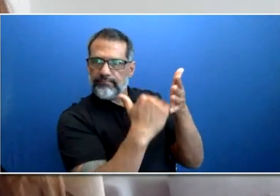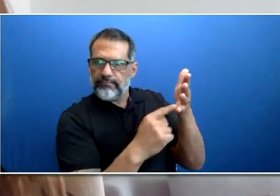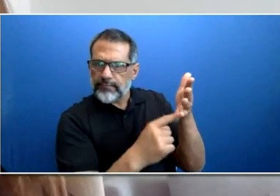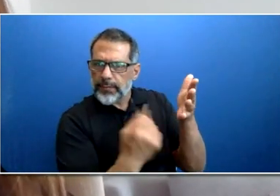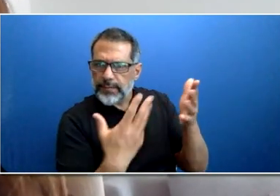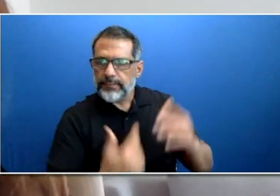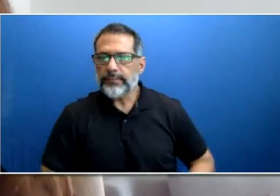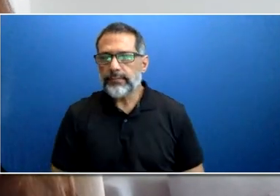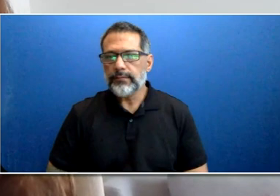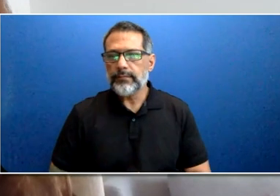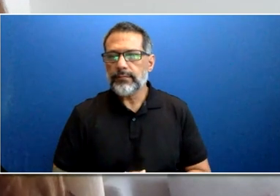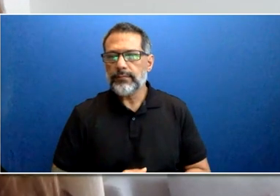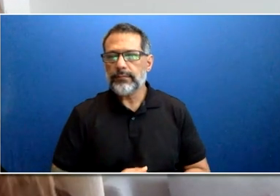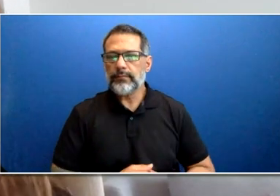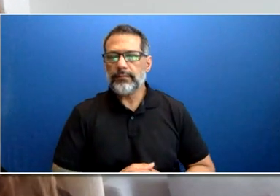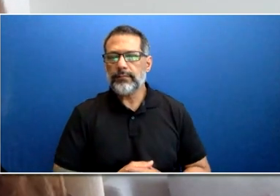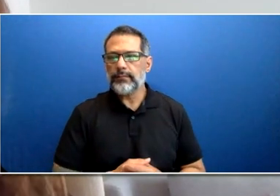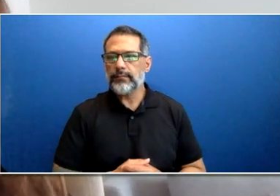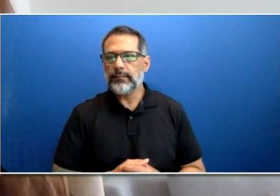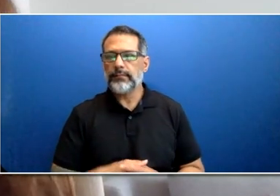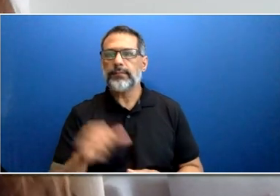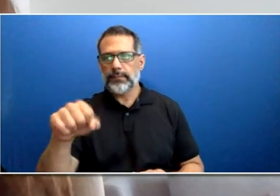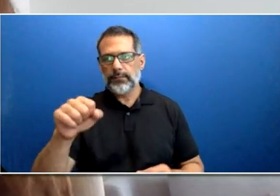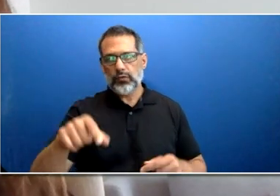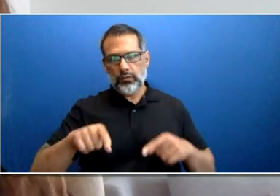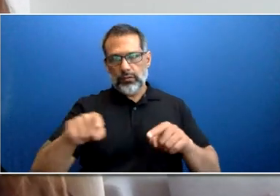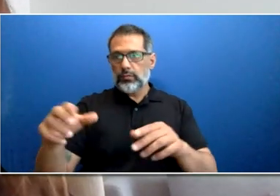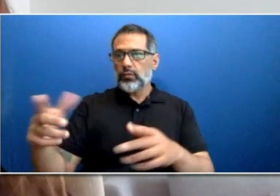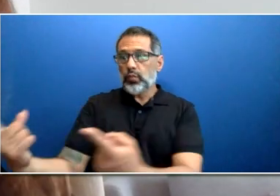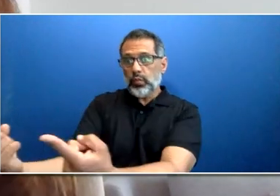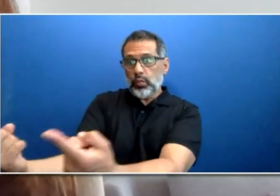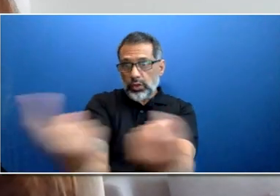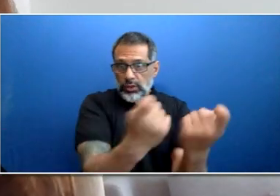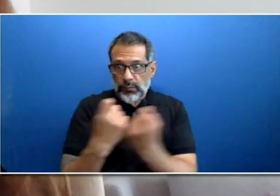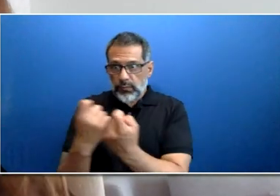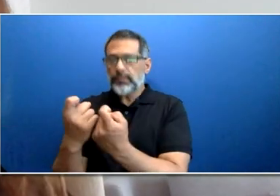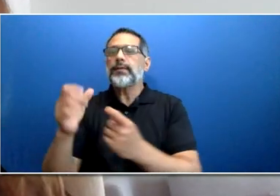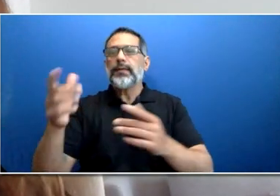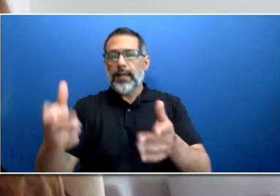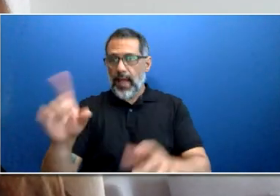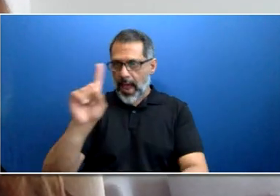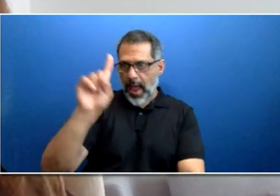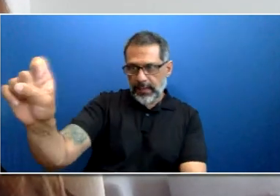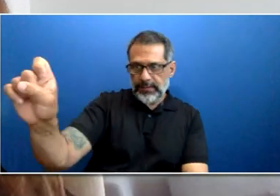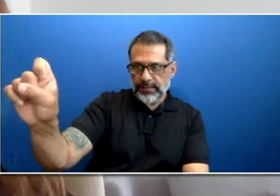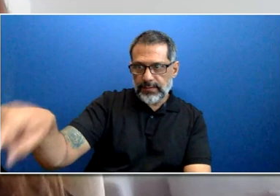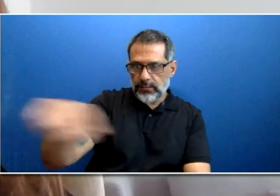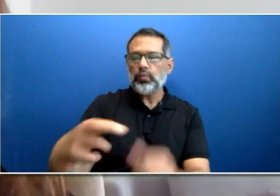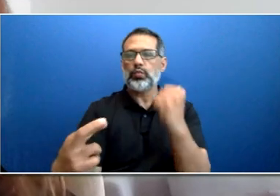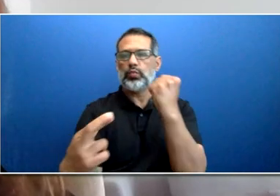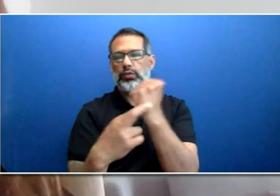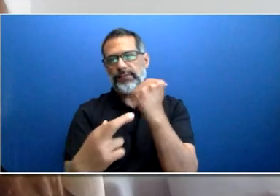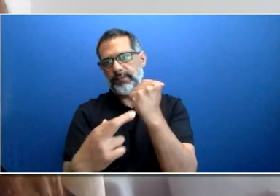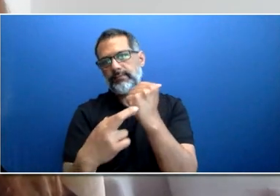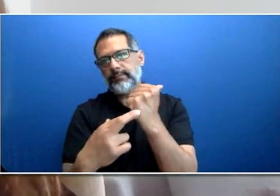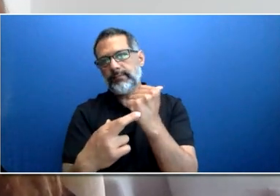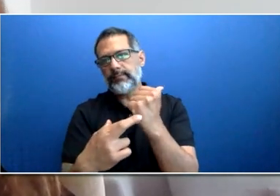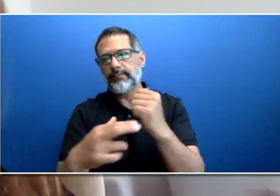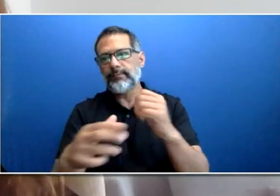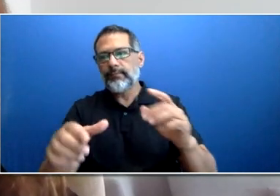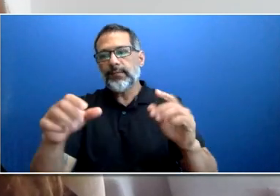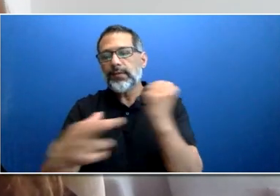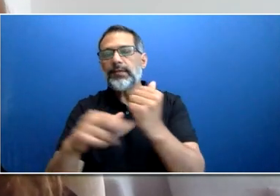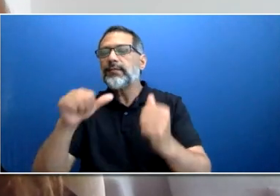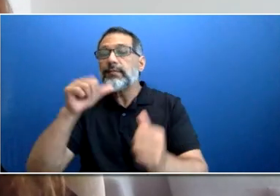recruitment process. We do not accept personal references. We will ask for employment references from